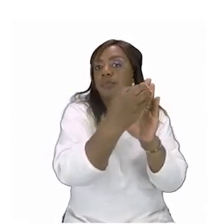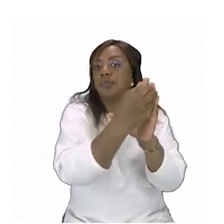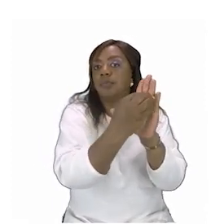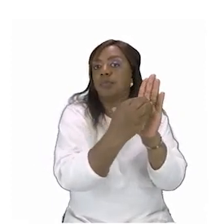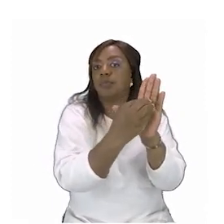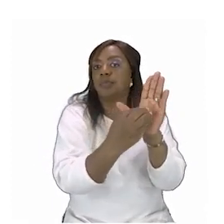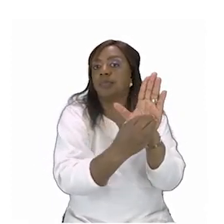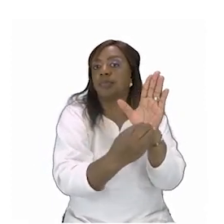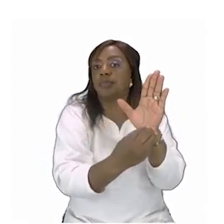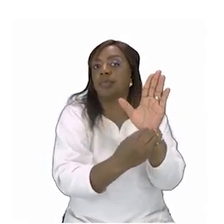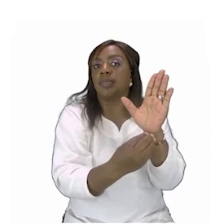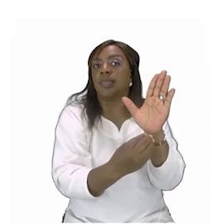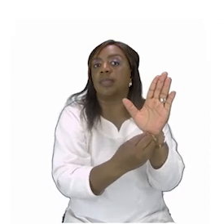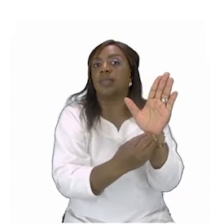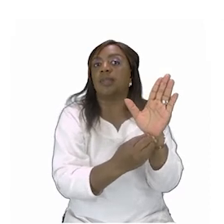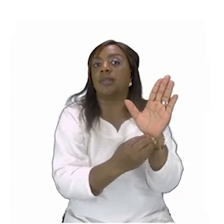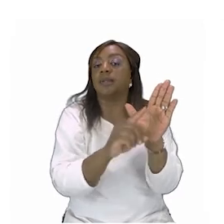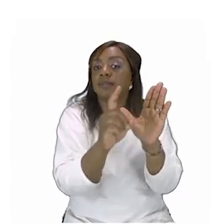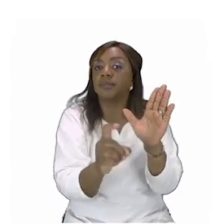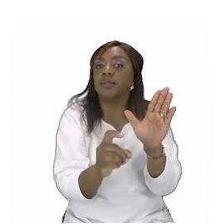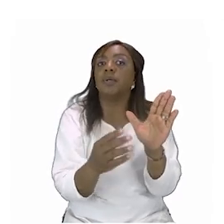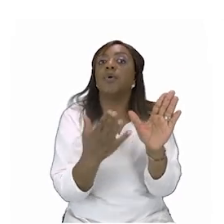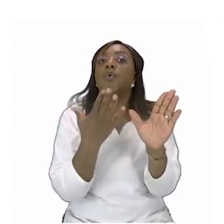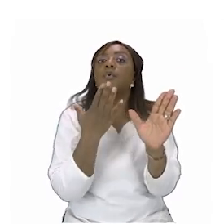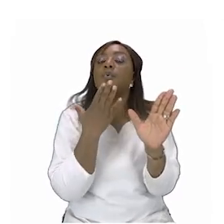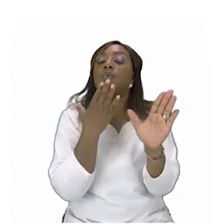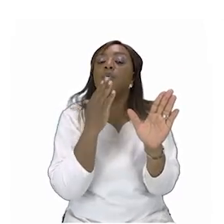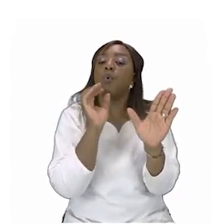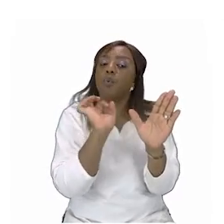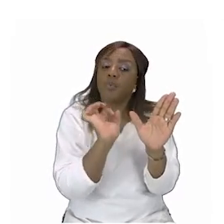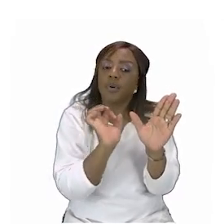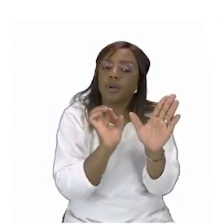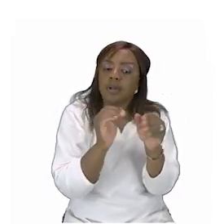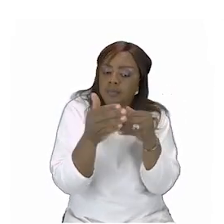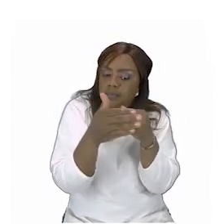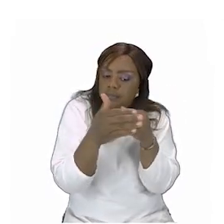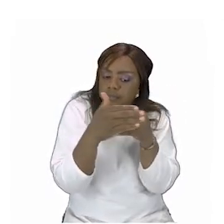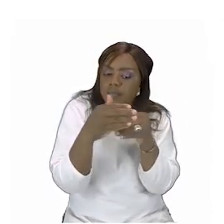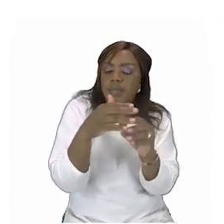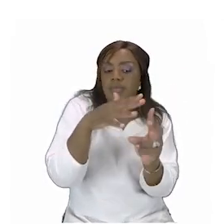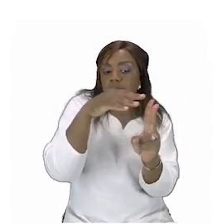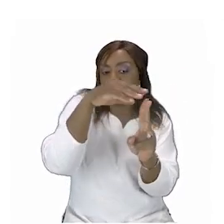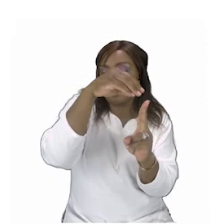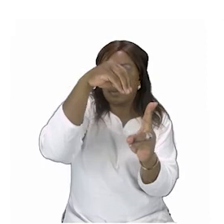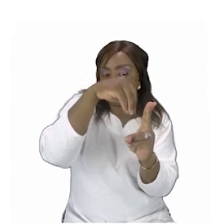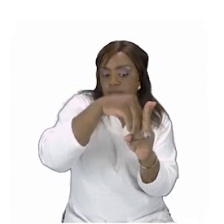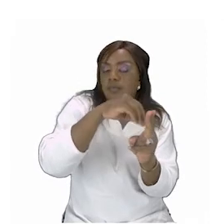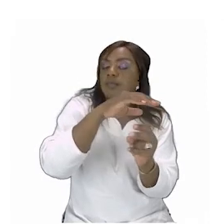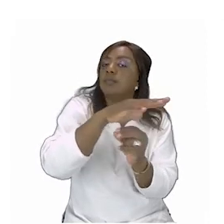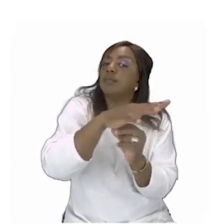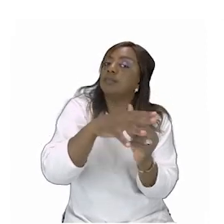and it is asking who are your immediate families and who are your